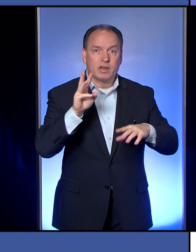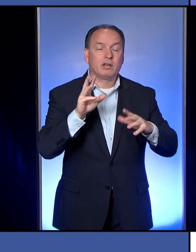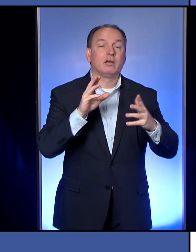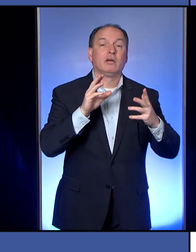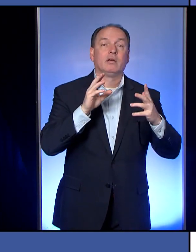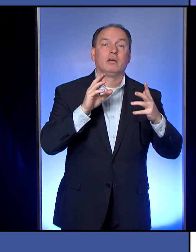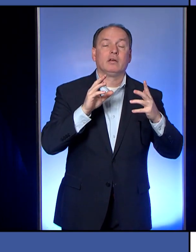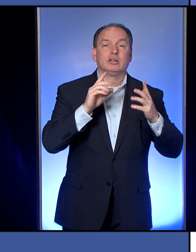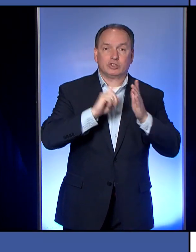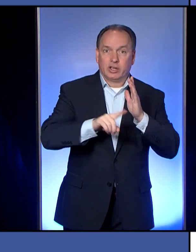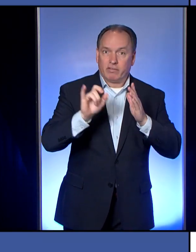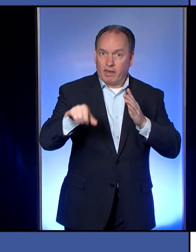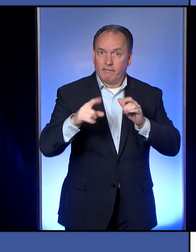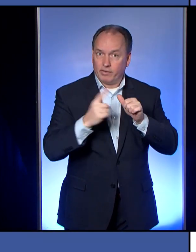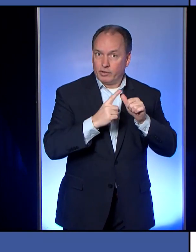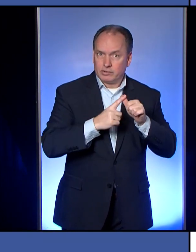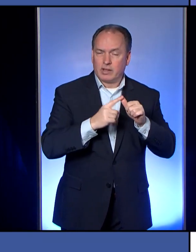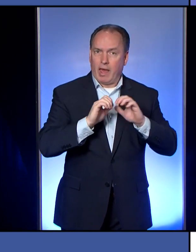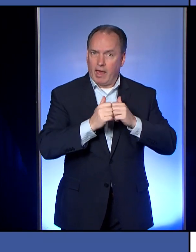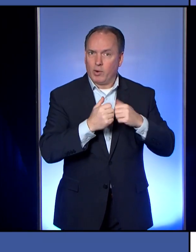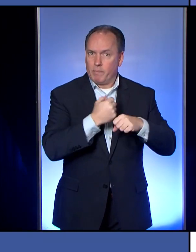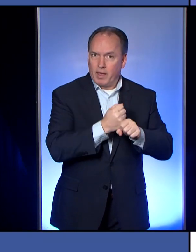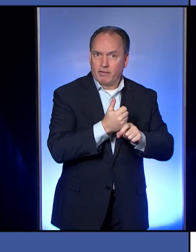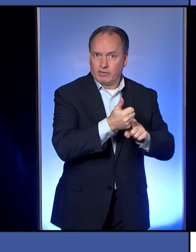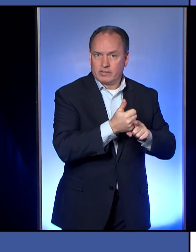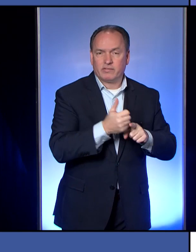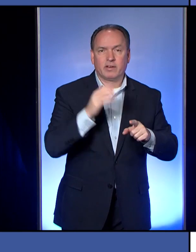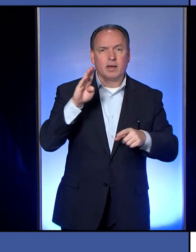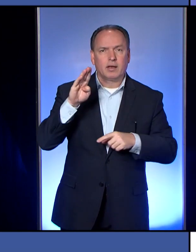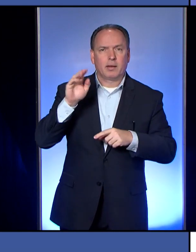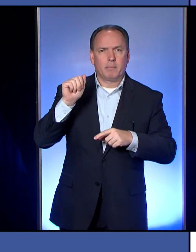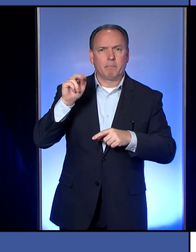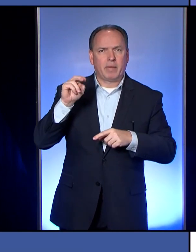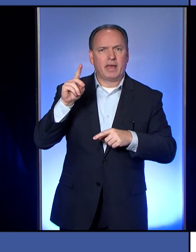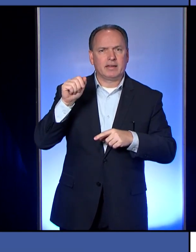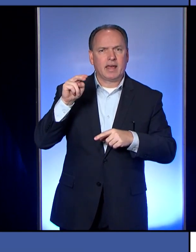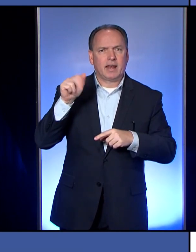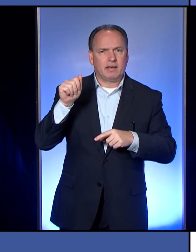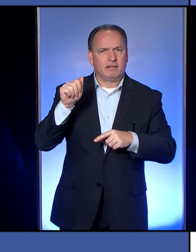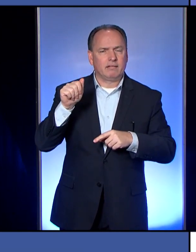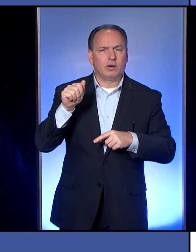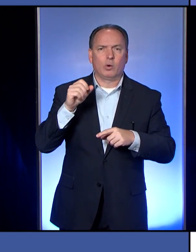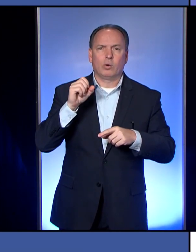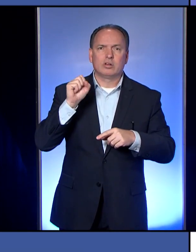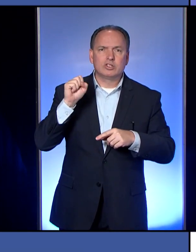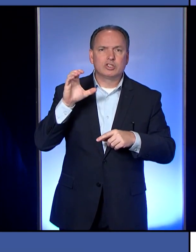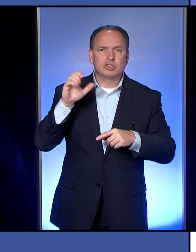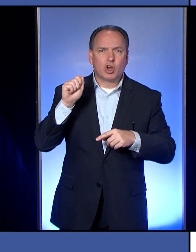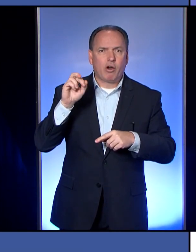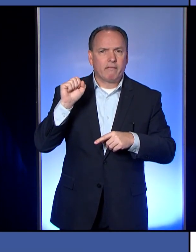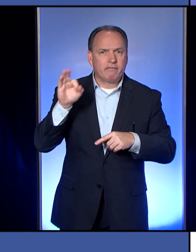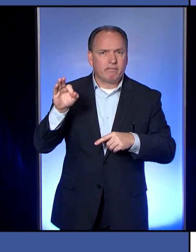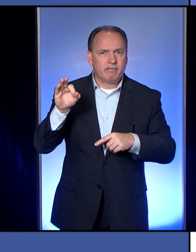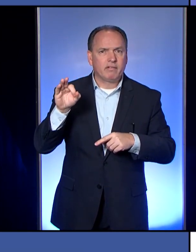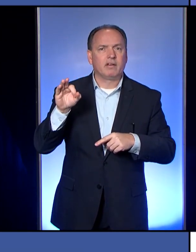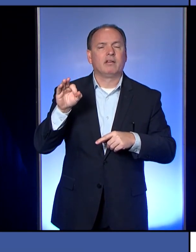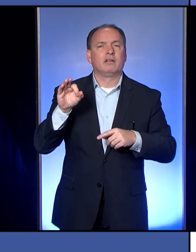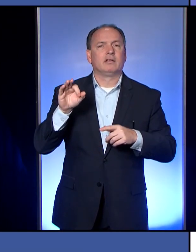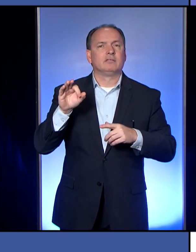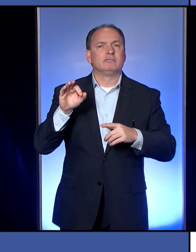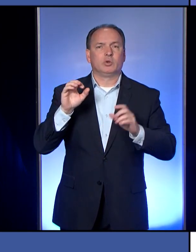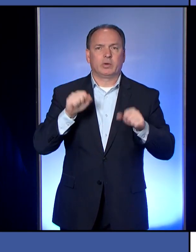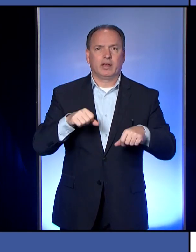So check those out first. A bandana. If you have any kind of a scarf, you can just